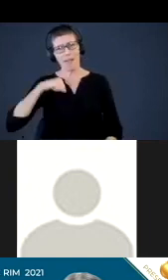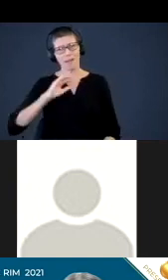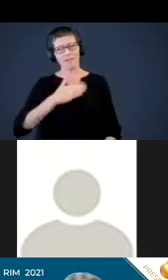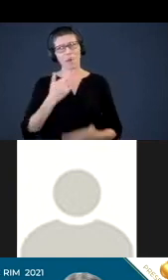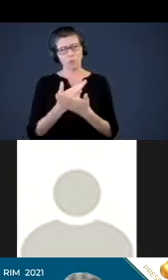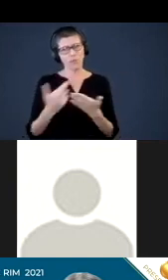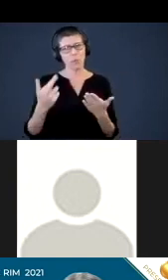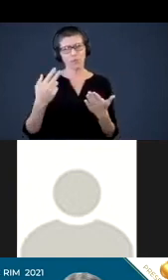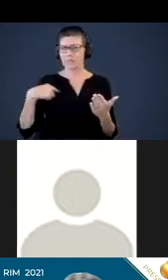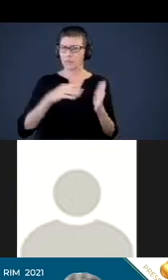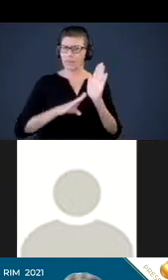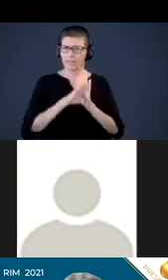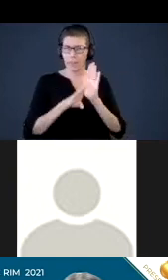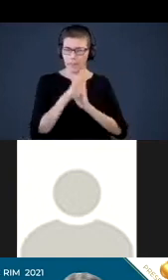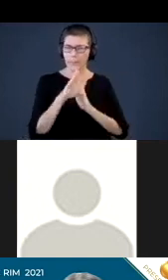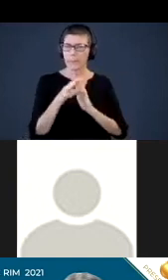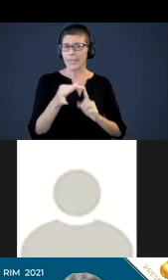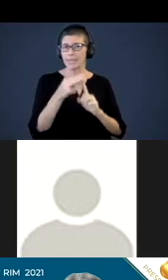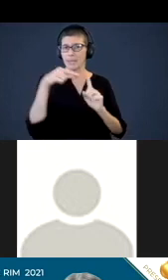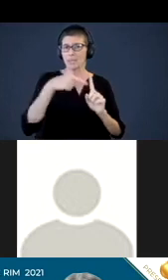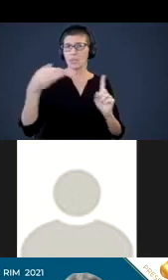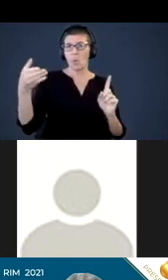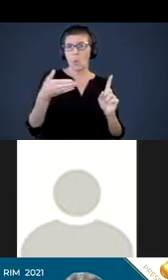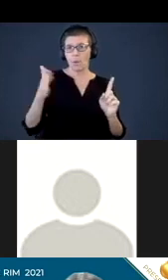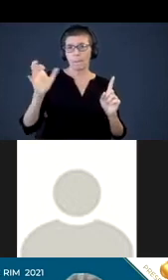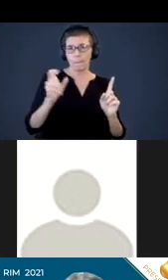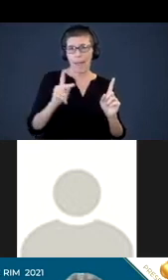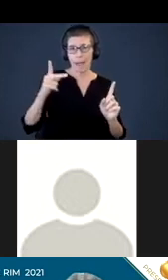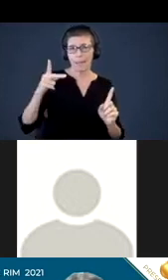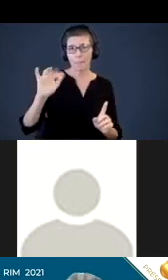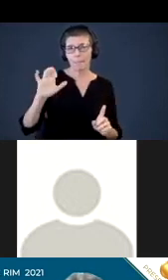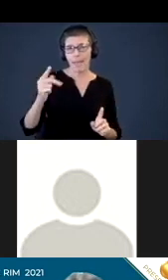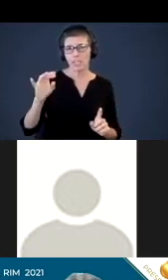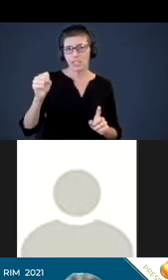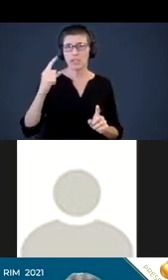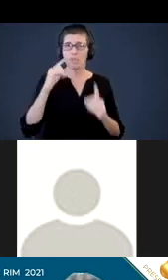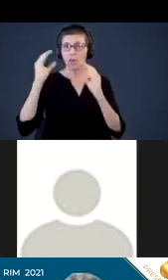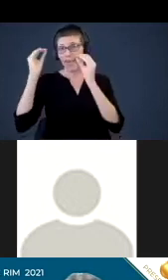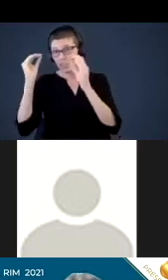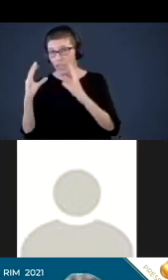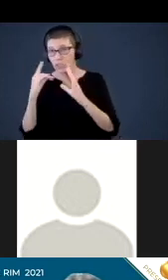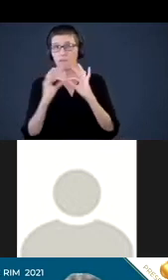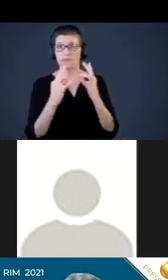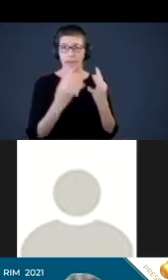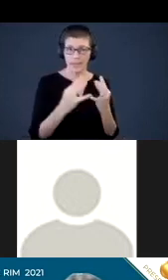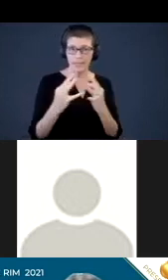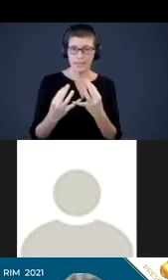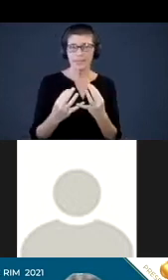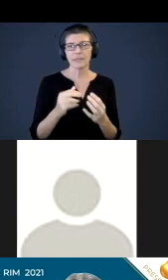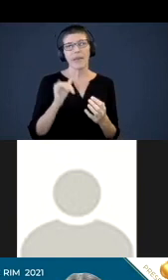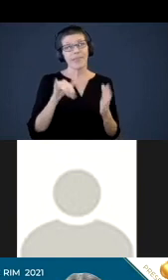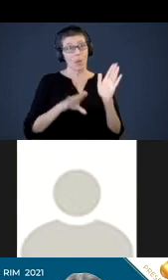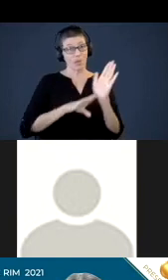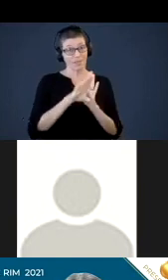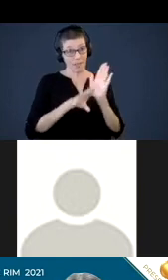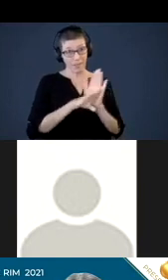particular, the welcome back packages for the educators and the families that was developed and